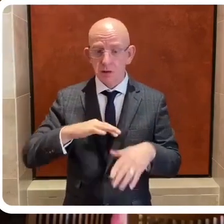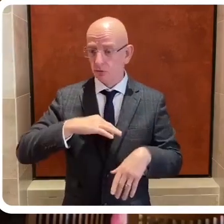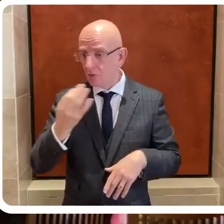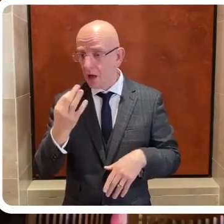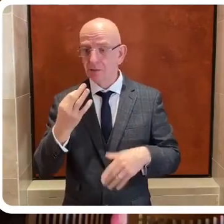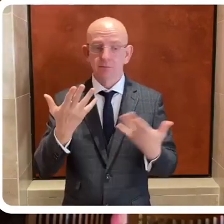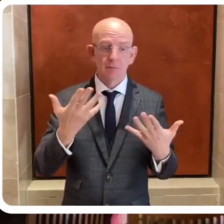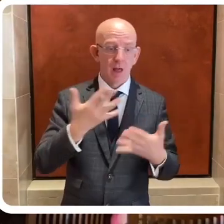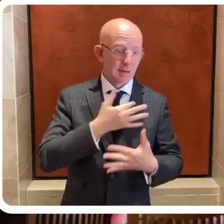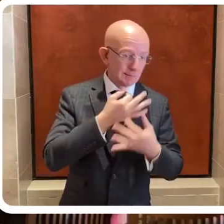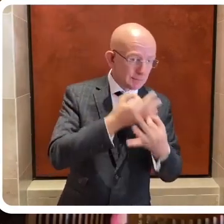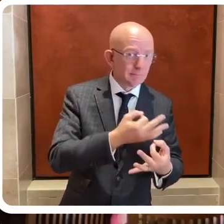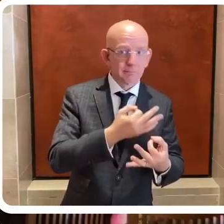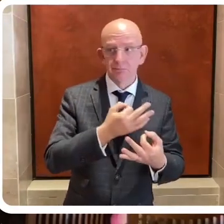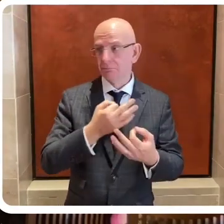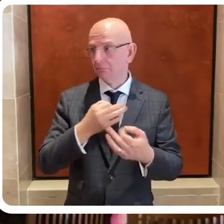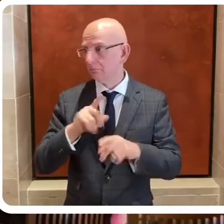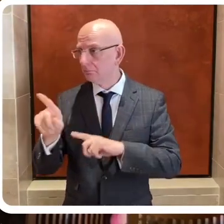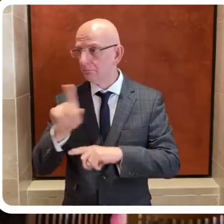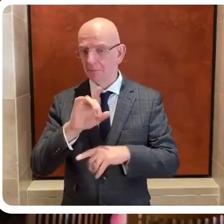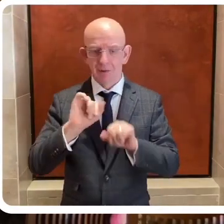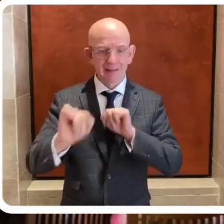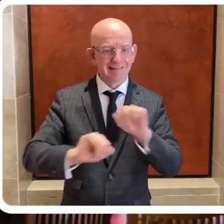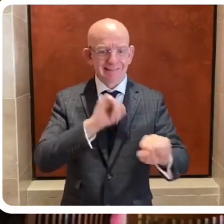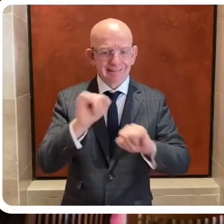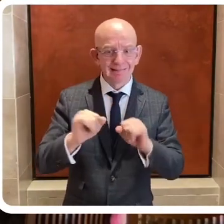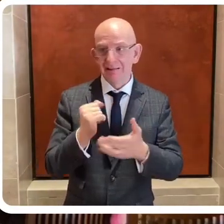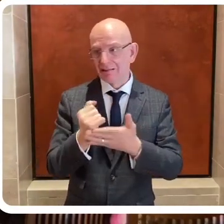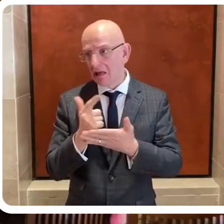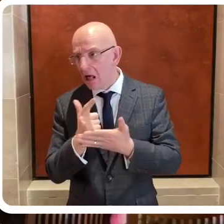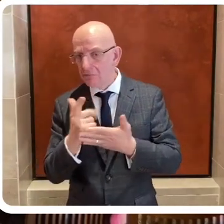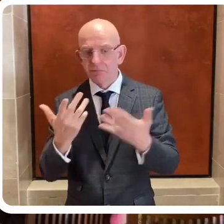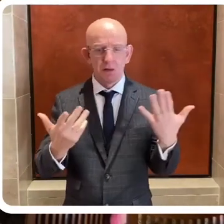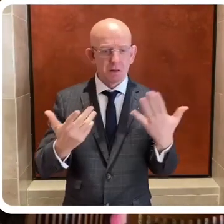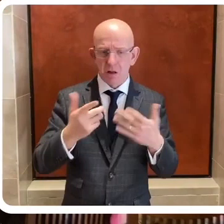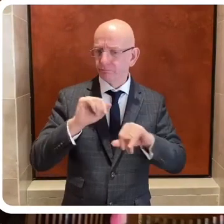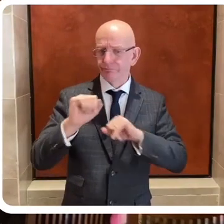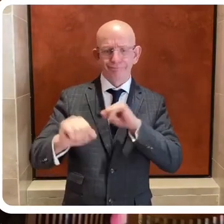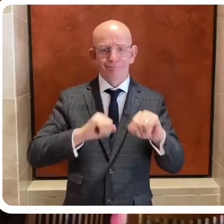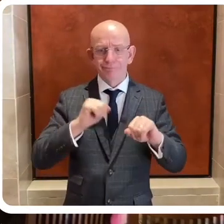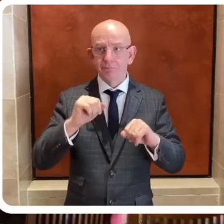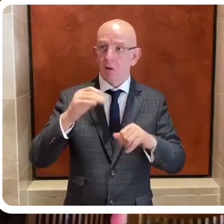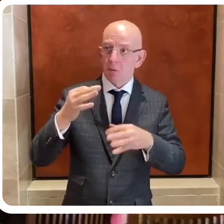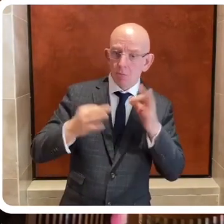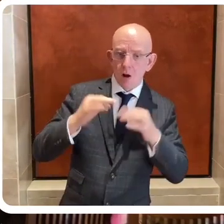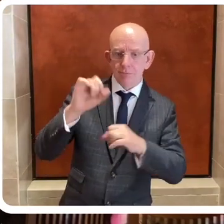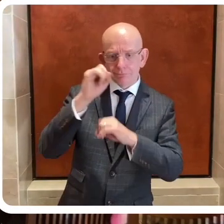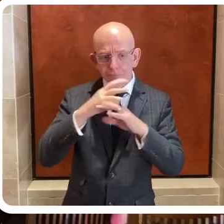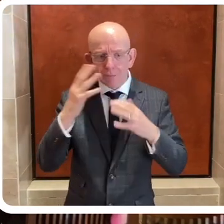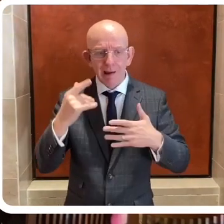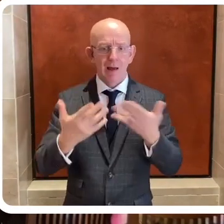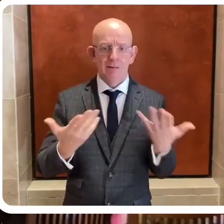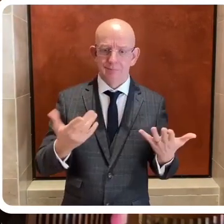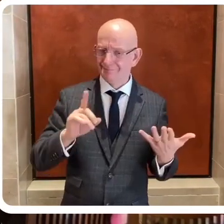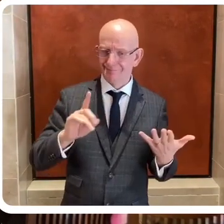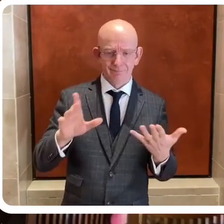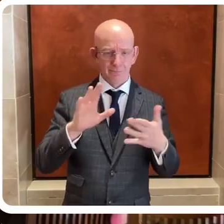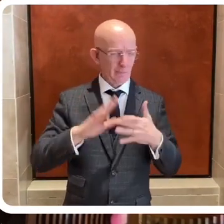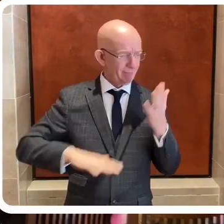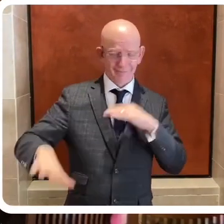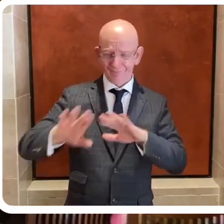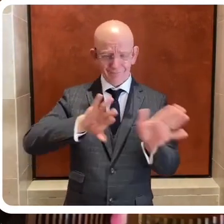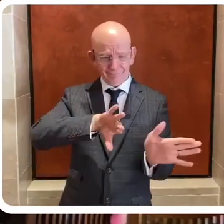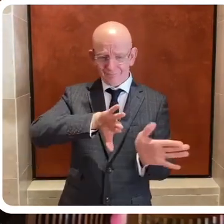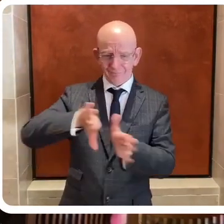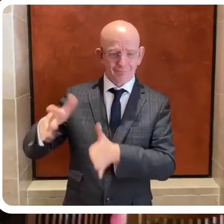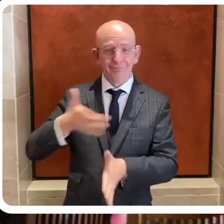in common. So any rights you believe you are entitled to logically extend to everyone else on the planet. So when we